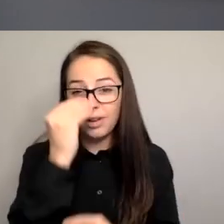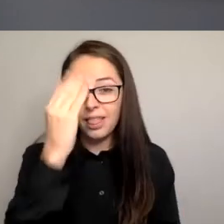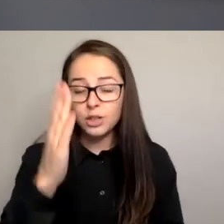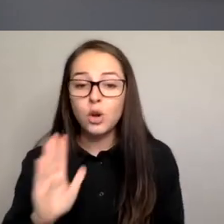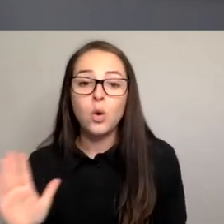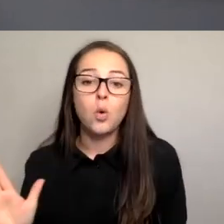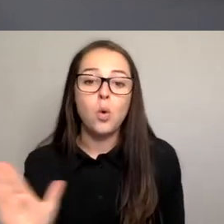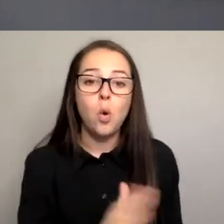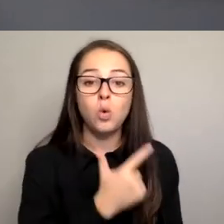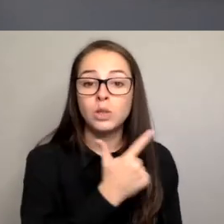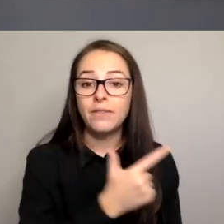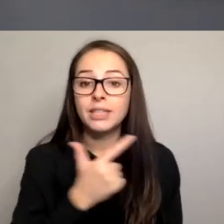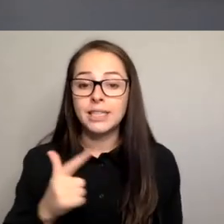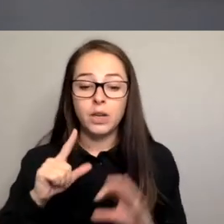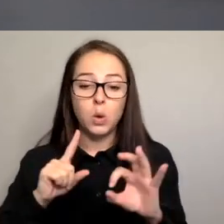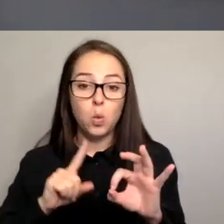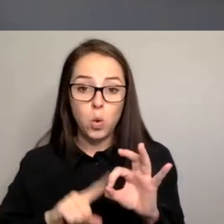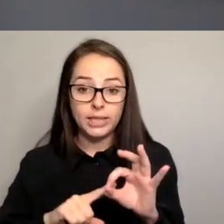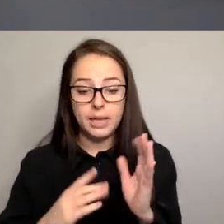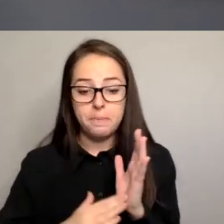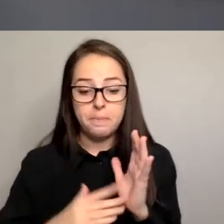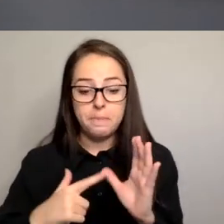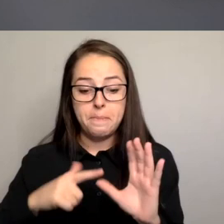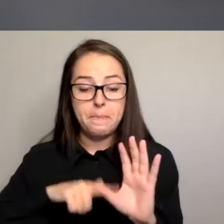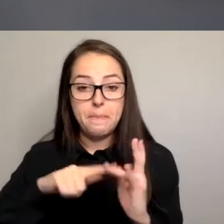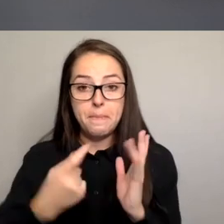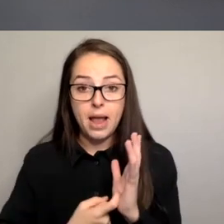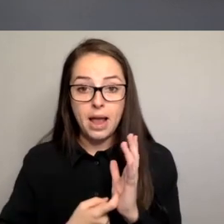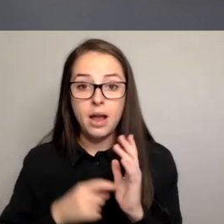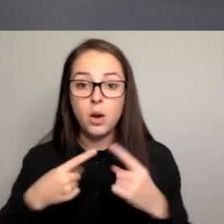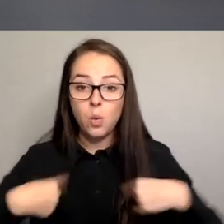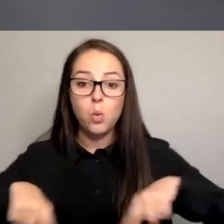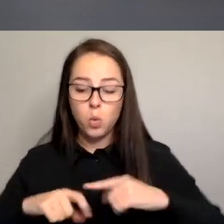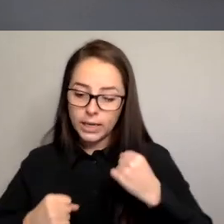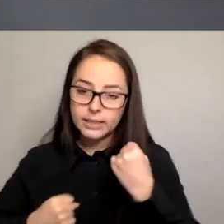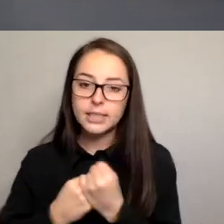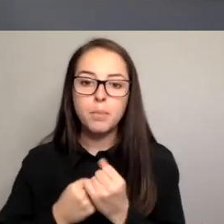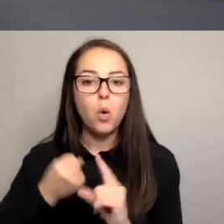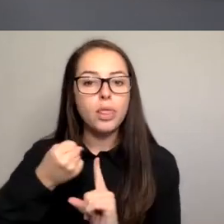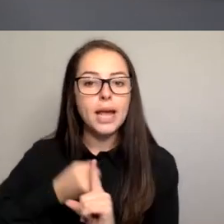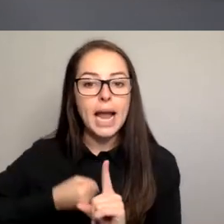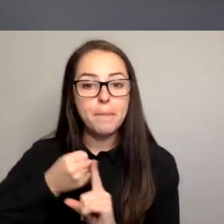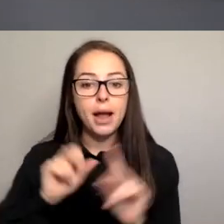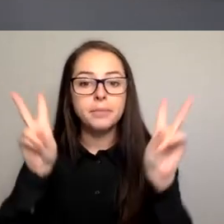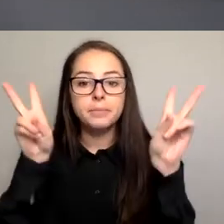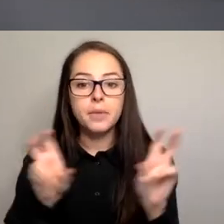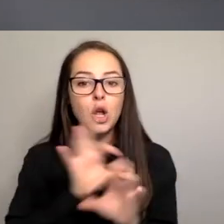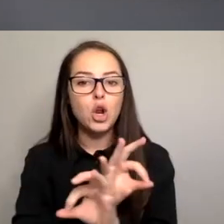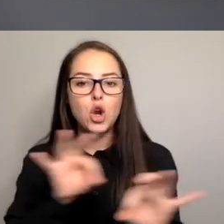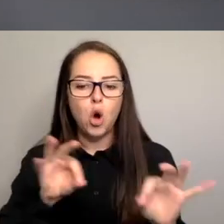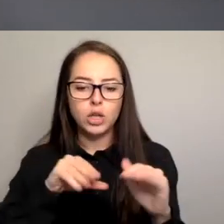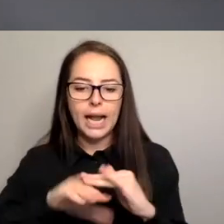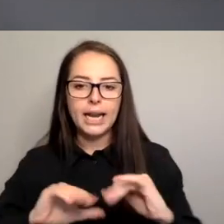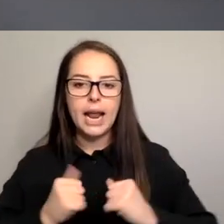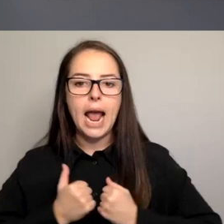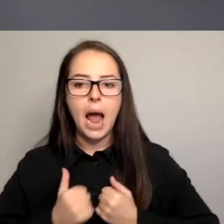have pledged their support to the campaign Not In Our Backyard. To me, that's extremely impressive that the